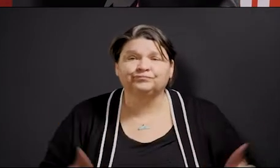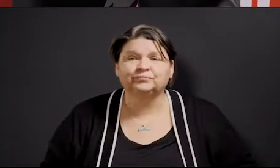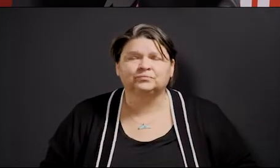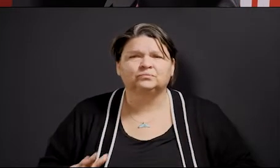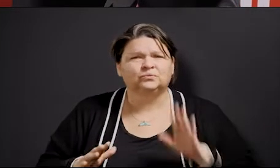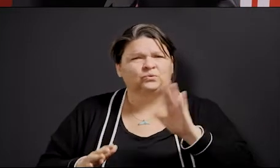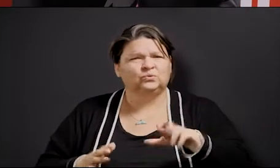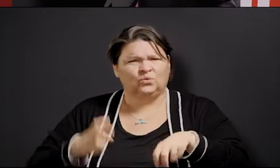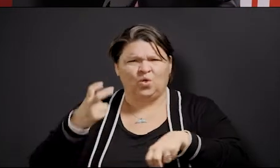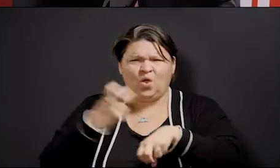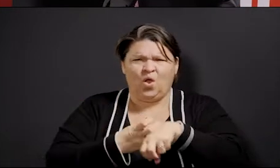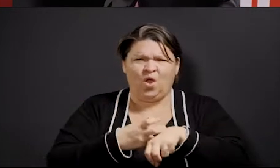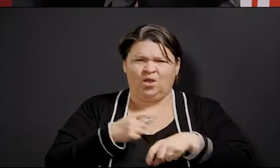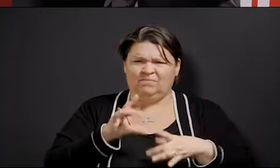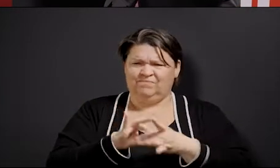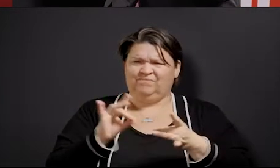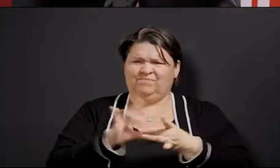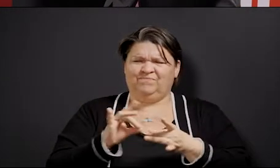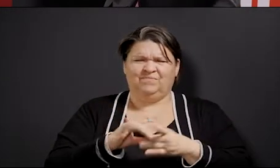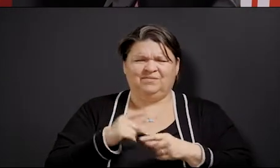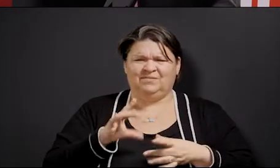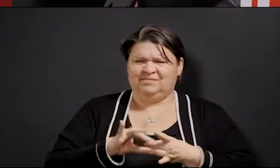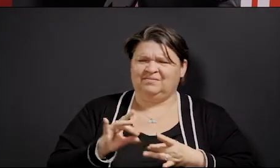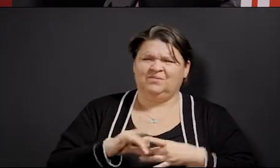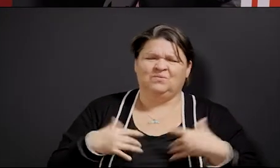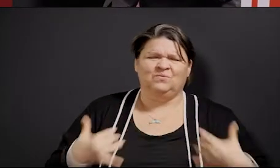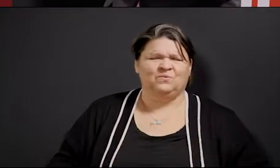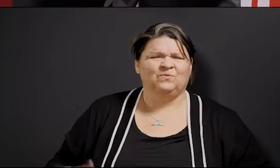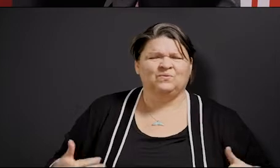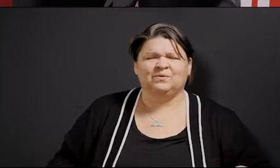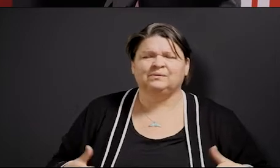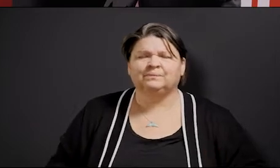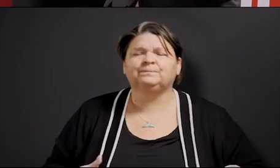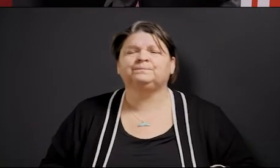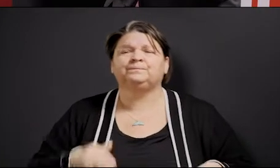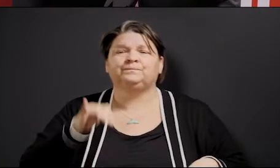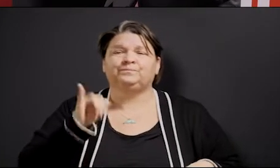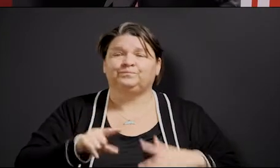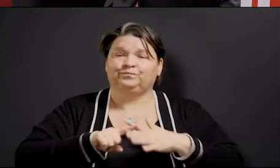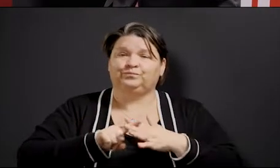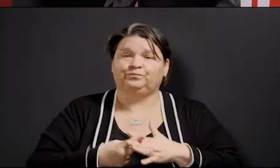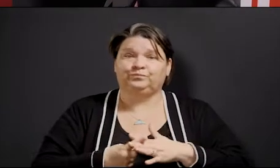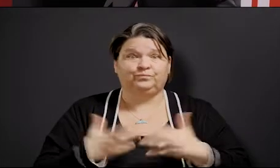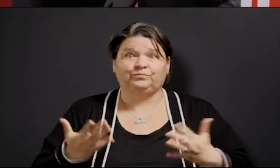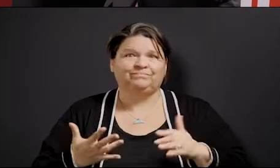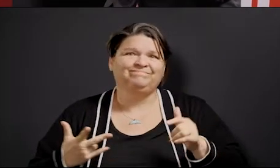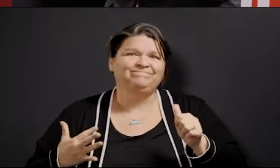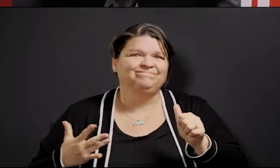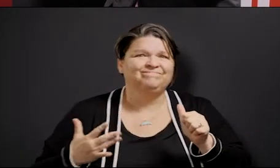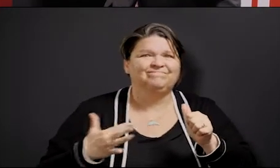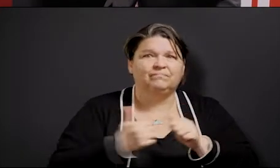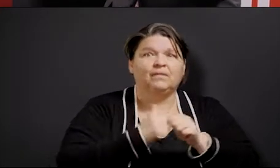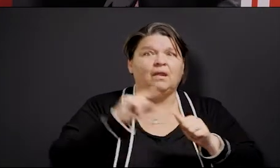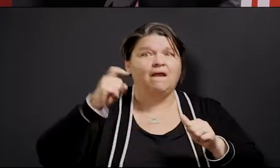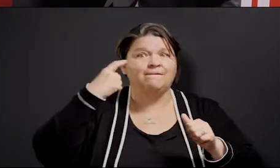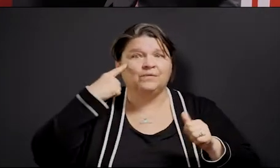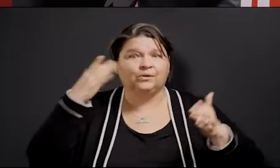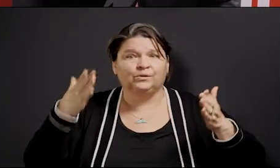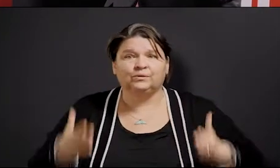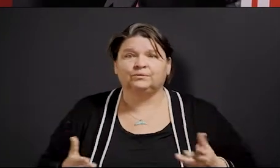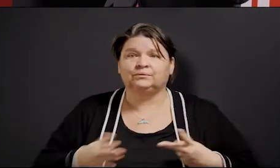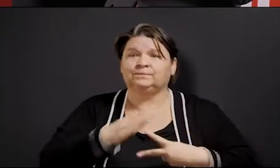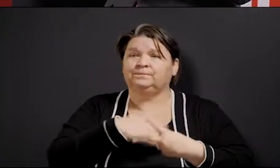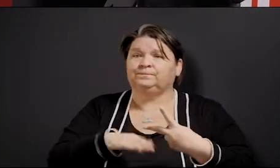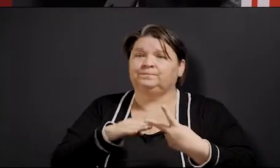main point is that we're finally catching up and we're starting to see Abbott and Quest and Cepheid and